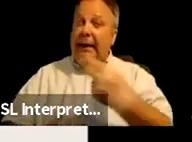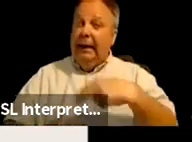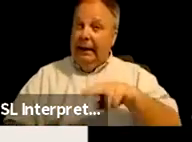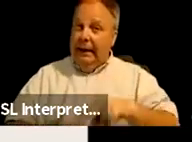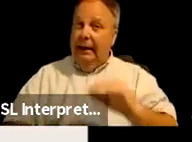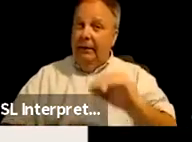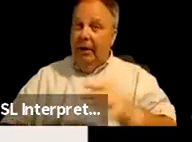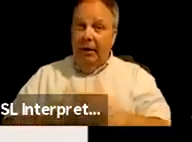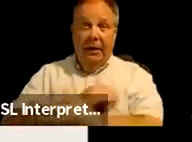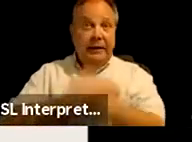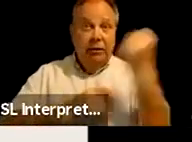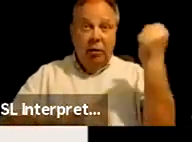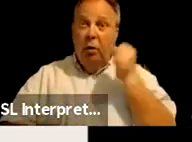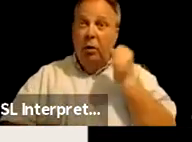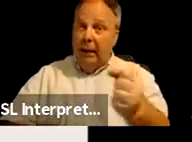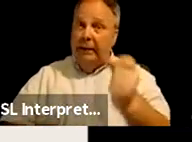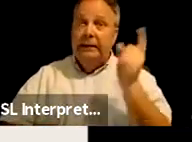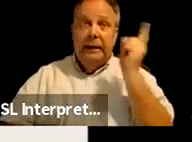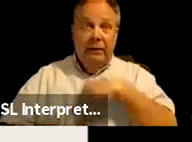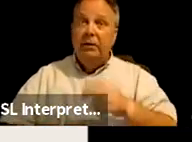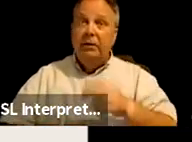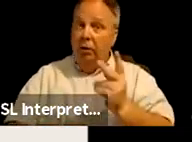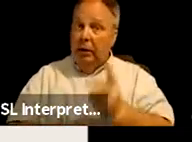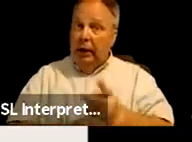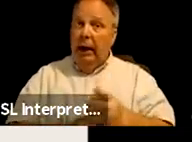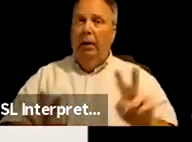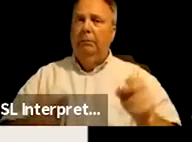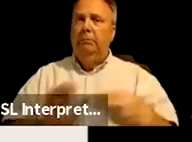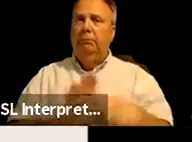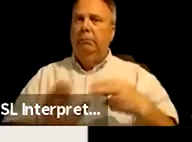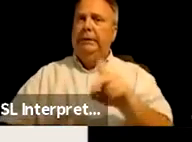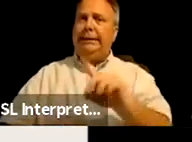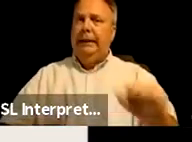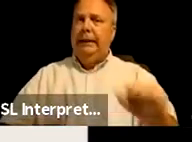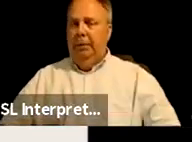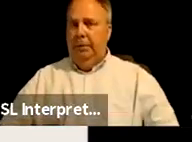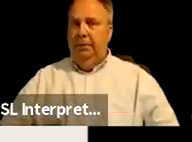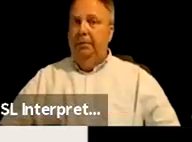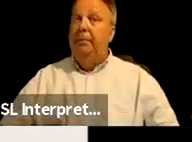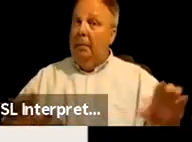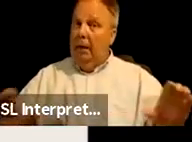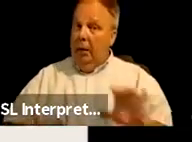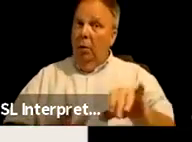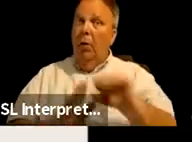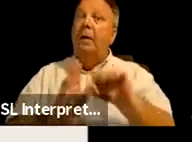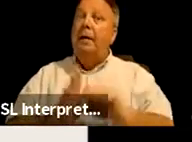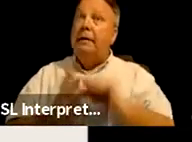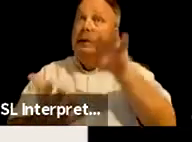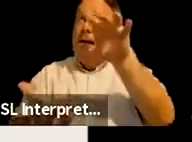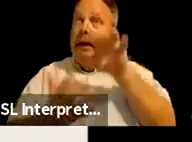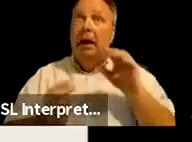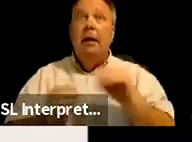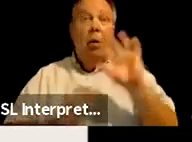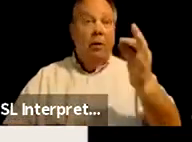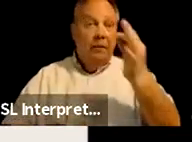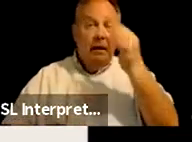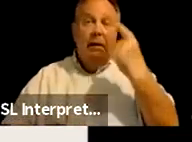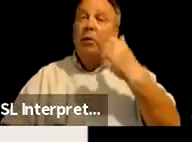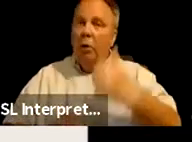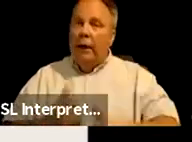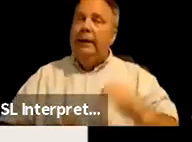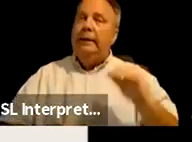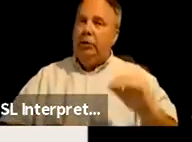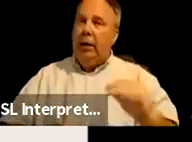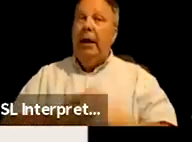and placed in foster care as disabled. And by doing this, the state received more federal money for each native child